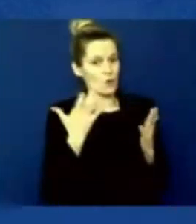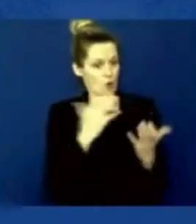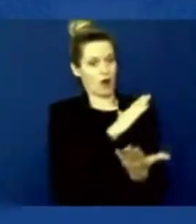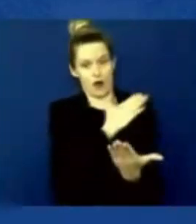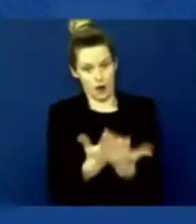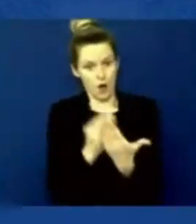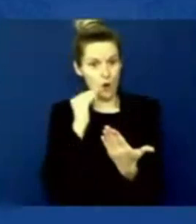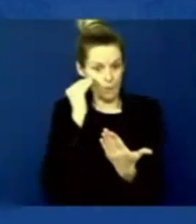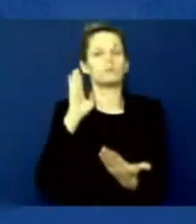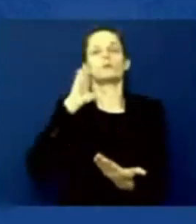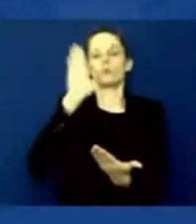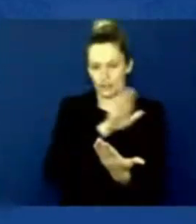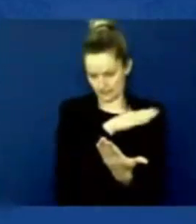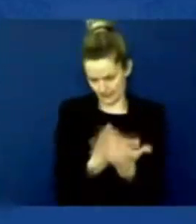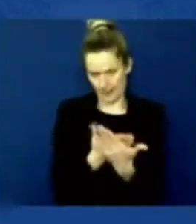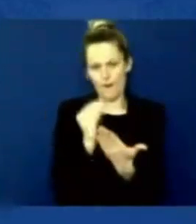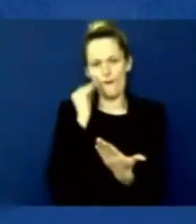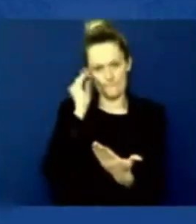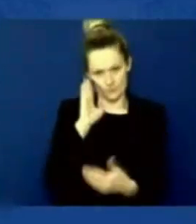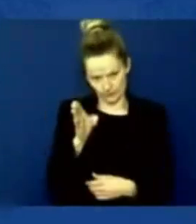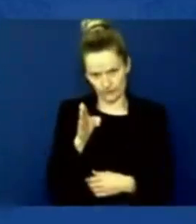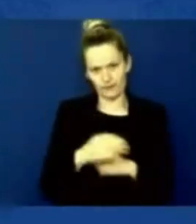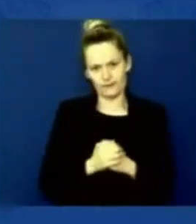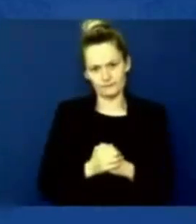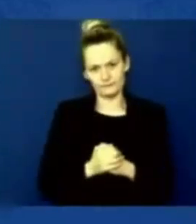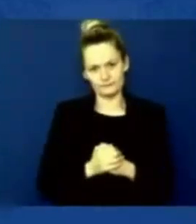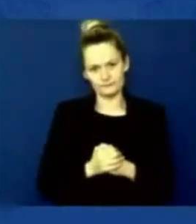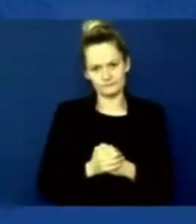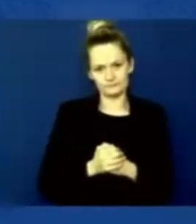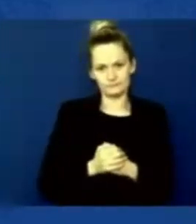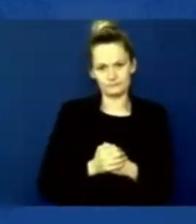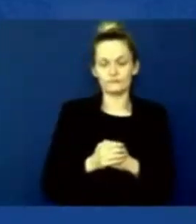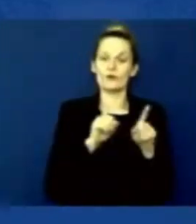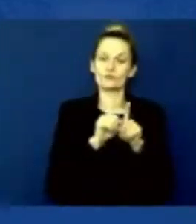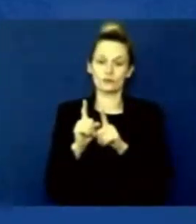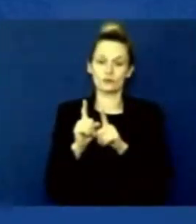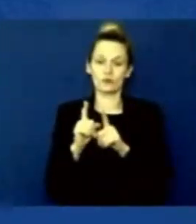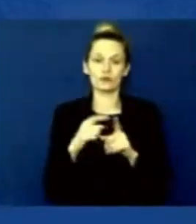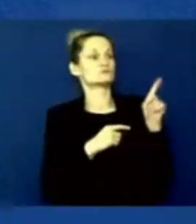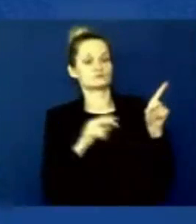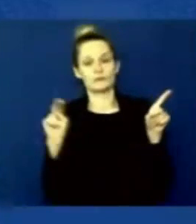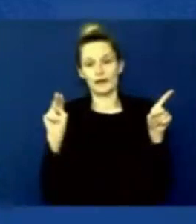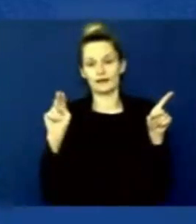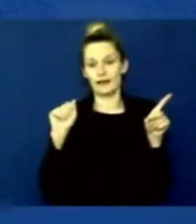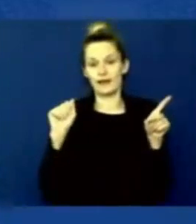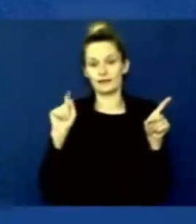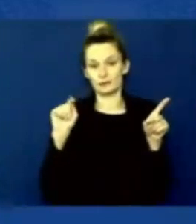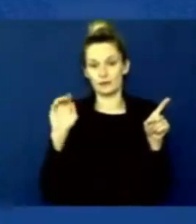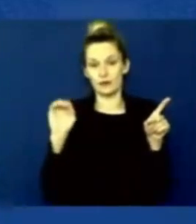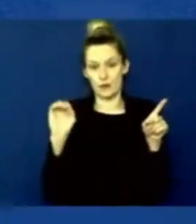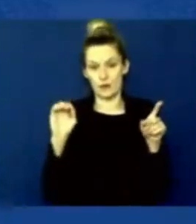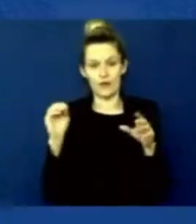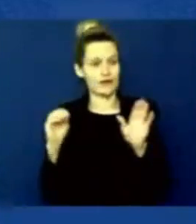the citizens of our NATO allies and our partners, including their diplomats, their embassy staff, who remain in Afghanistan